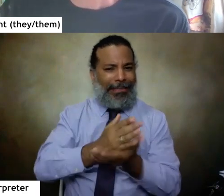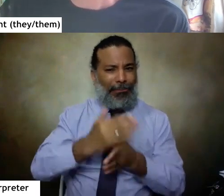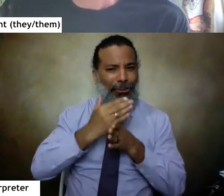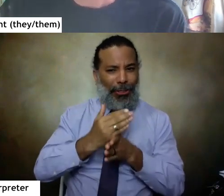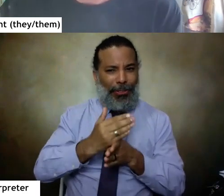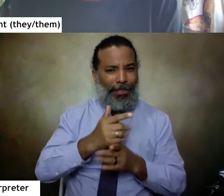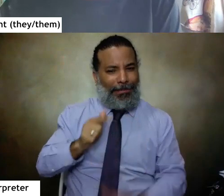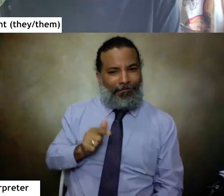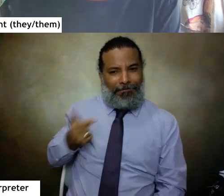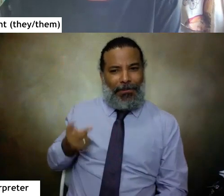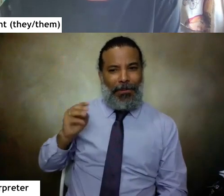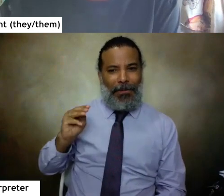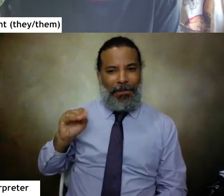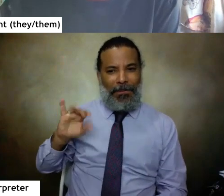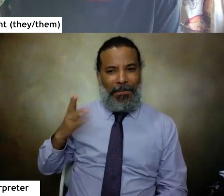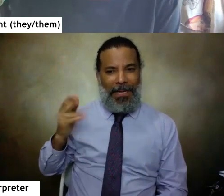pass it on over.